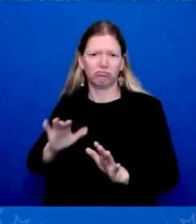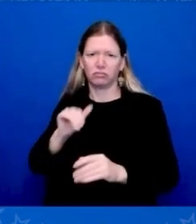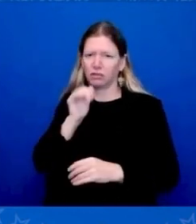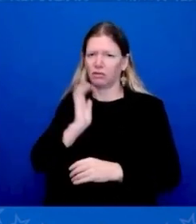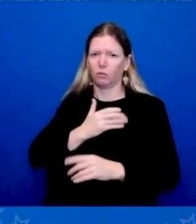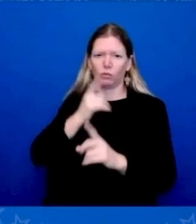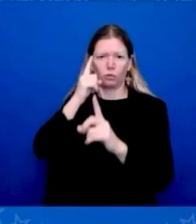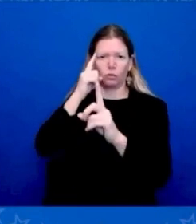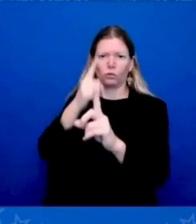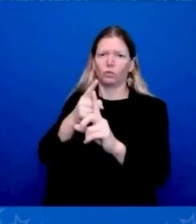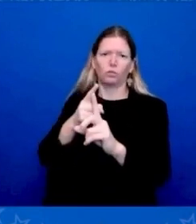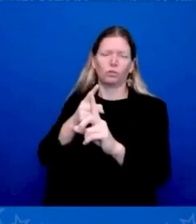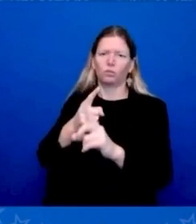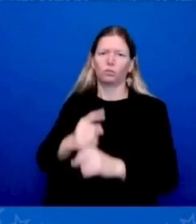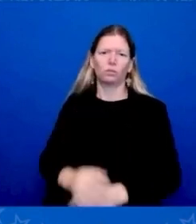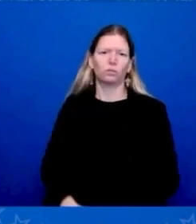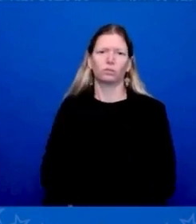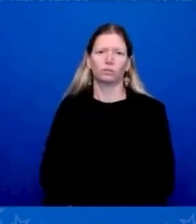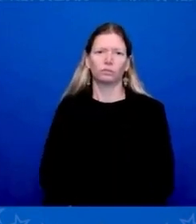Okay, it was